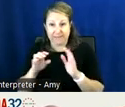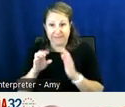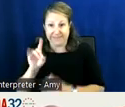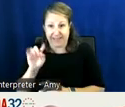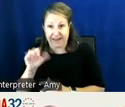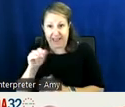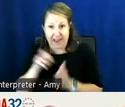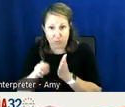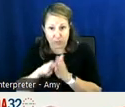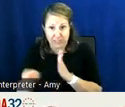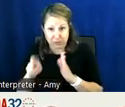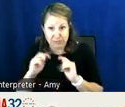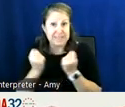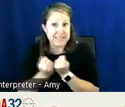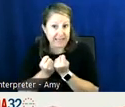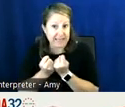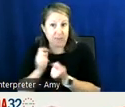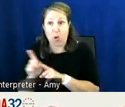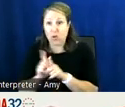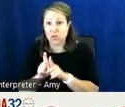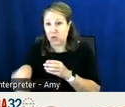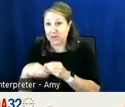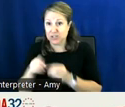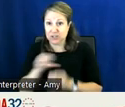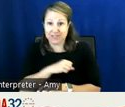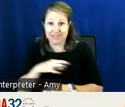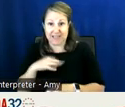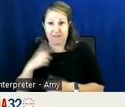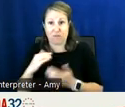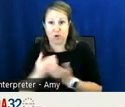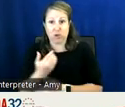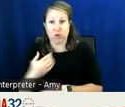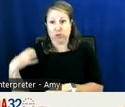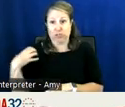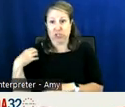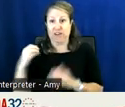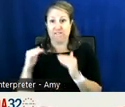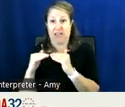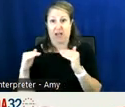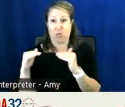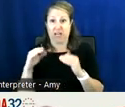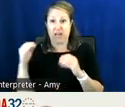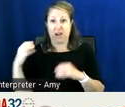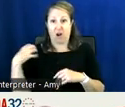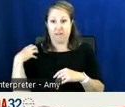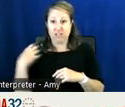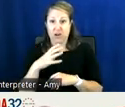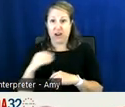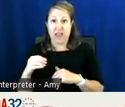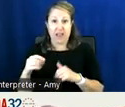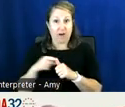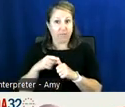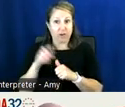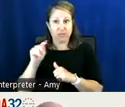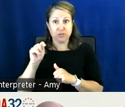additional staff to establish a new chief equity officer and our first ever tribal liaison we're getting an